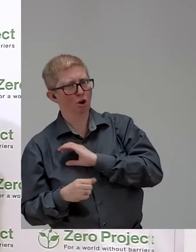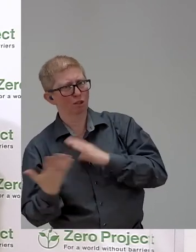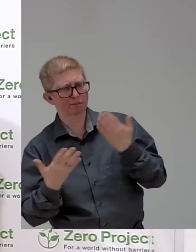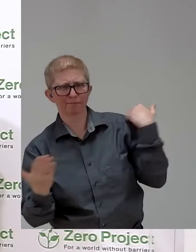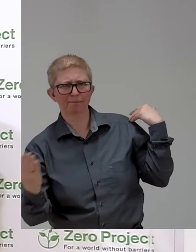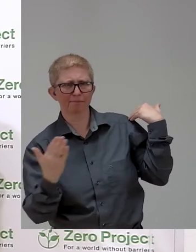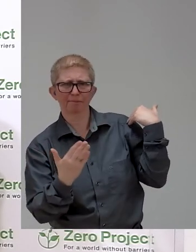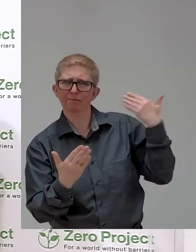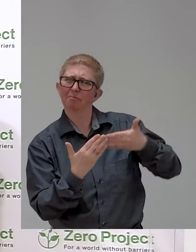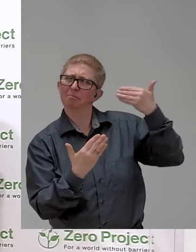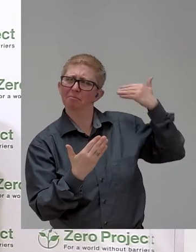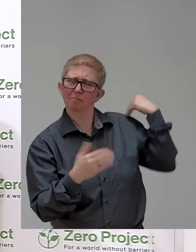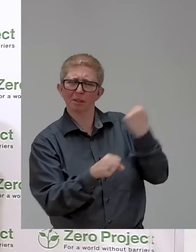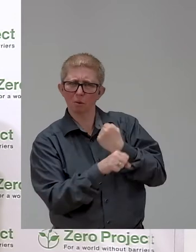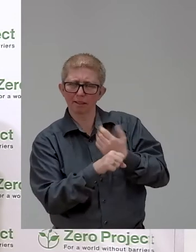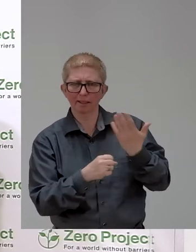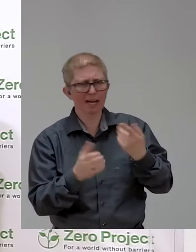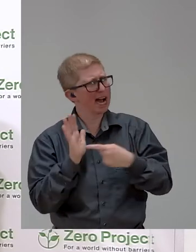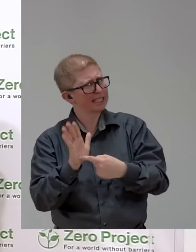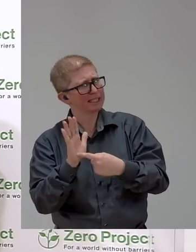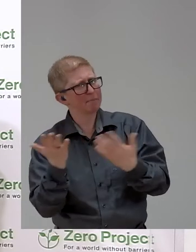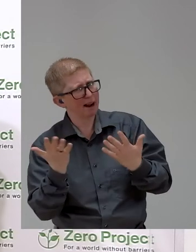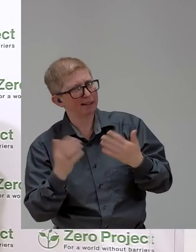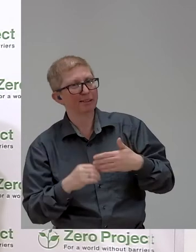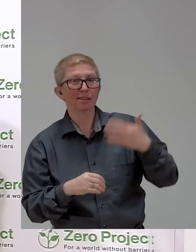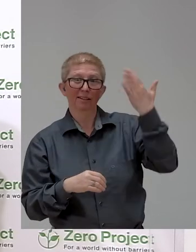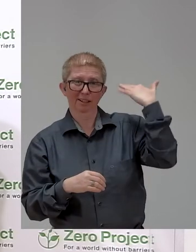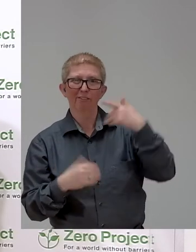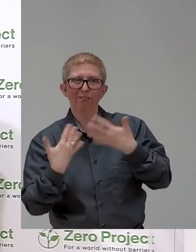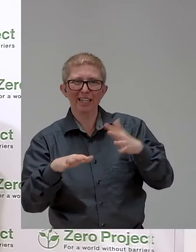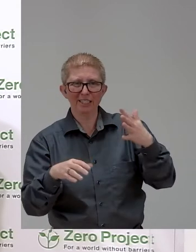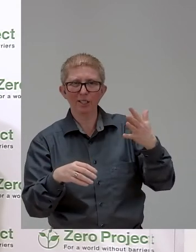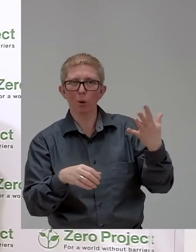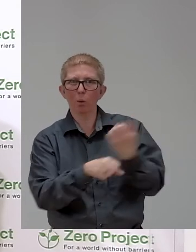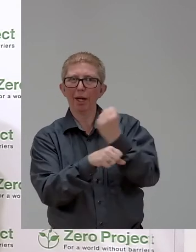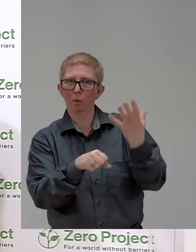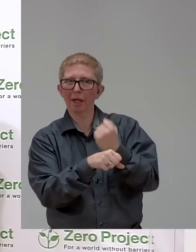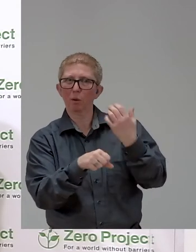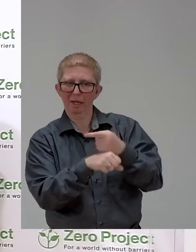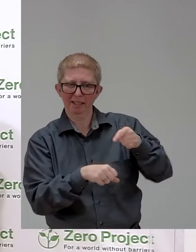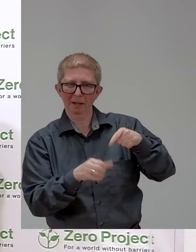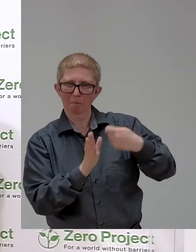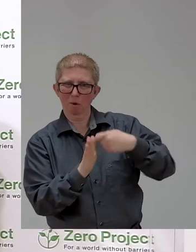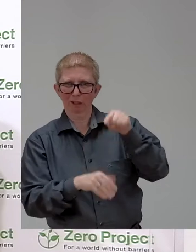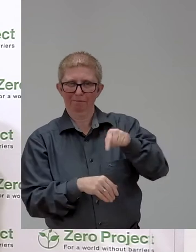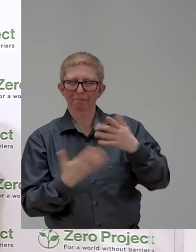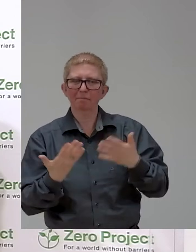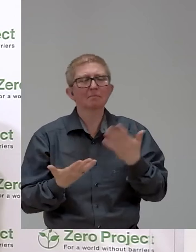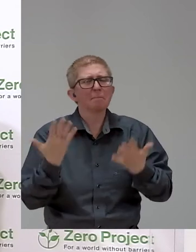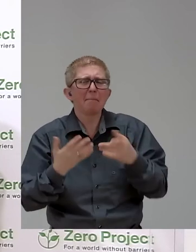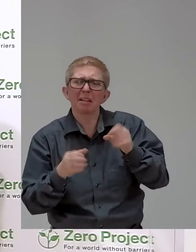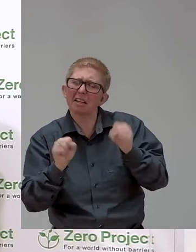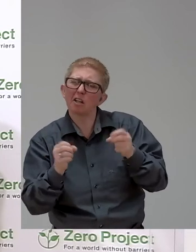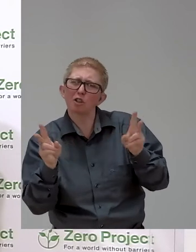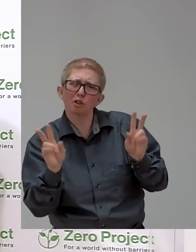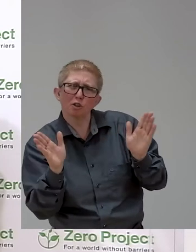model. have been awarded several times the Zero Project Award. Tell us maybe about the initial motivation